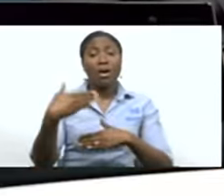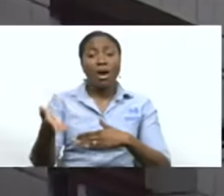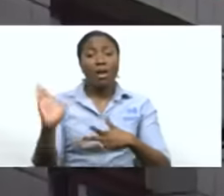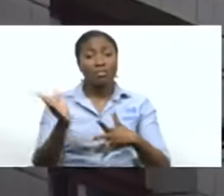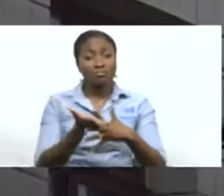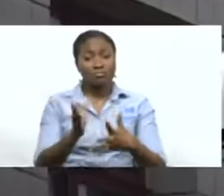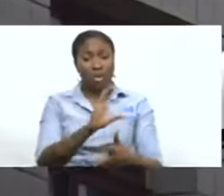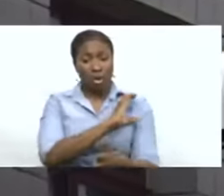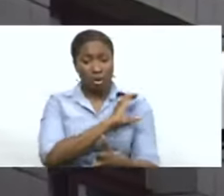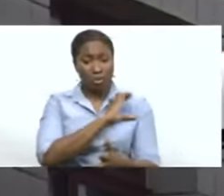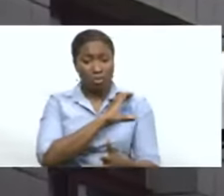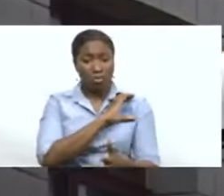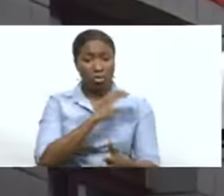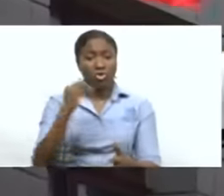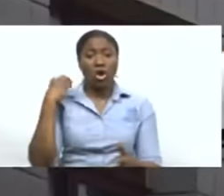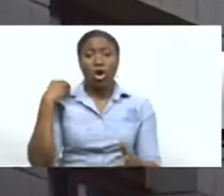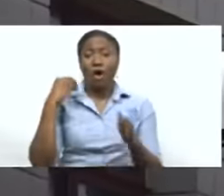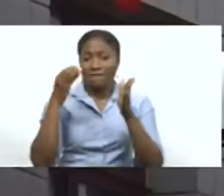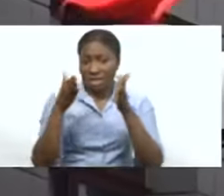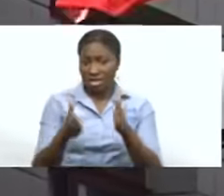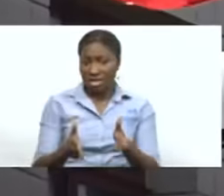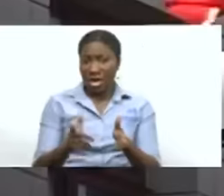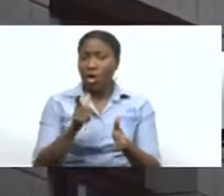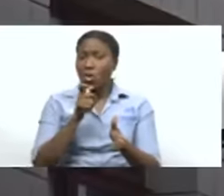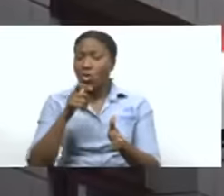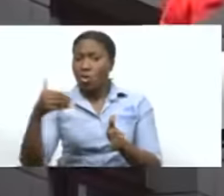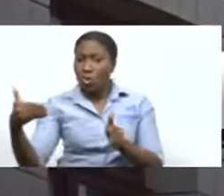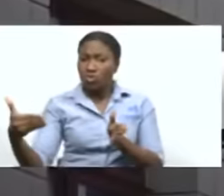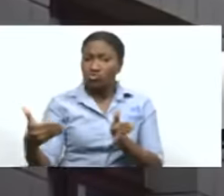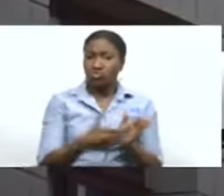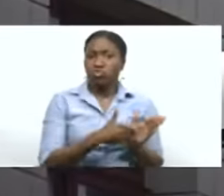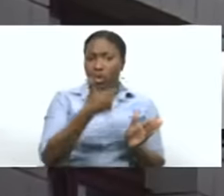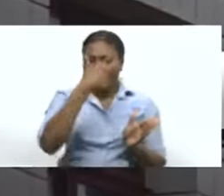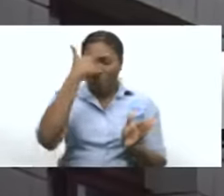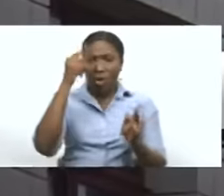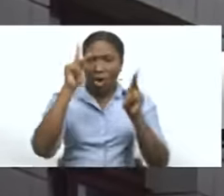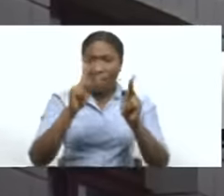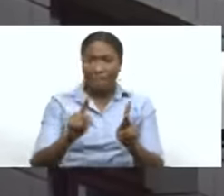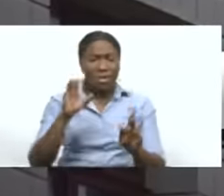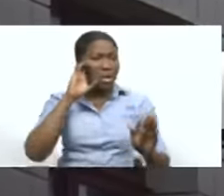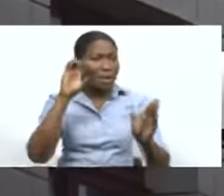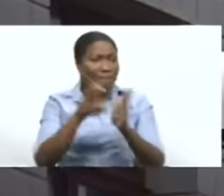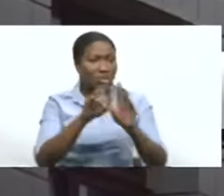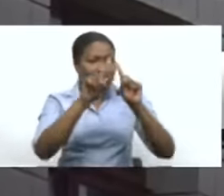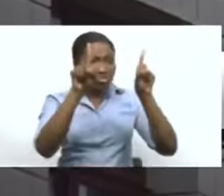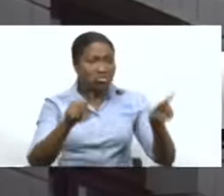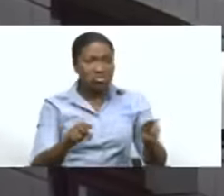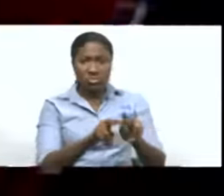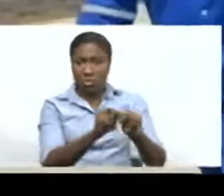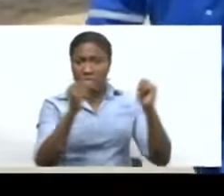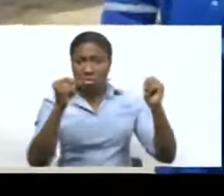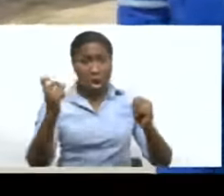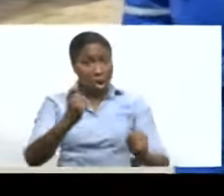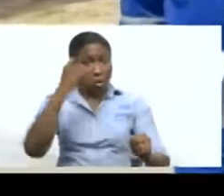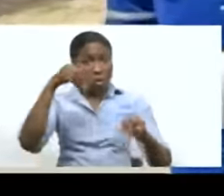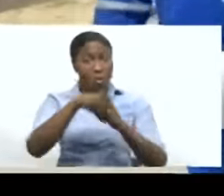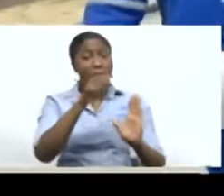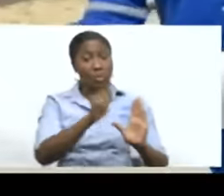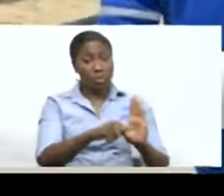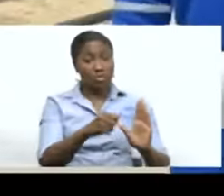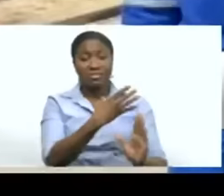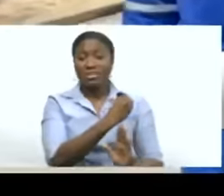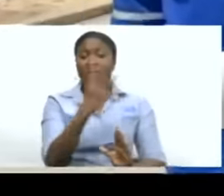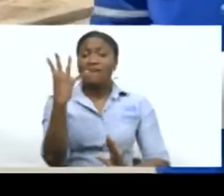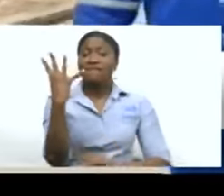police officer who legally challenged the release of his mugshot wins his case against a police service. Four